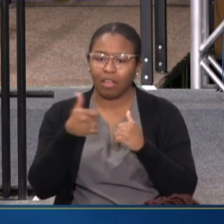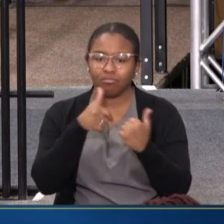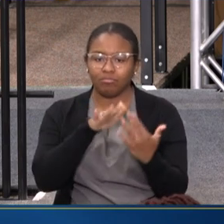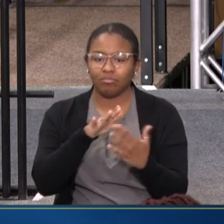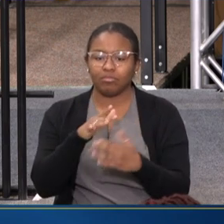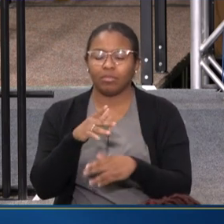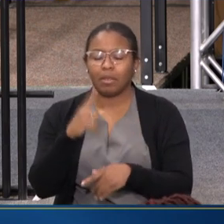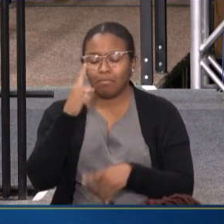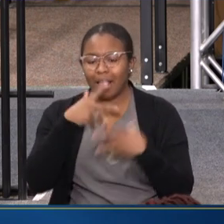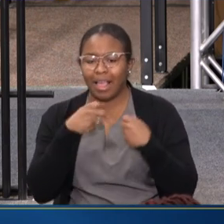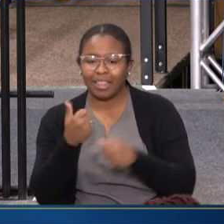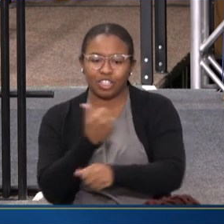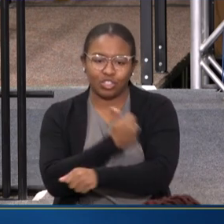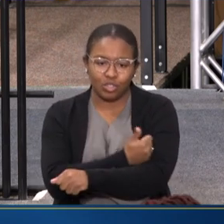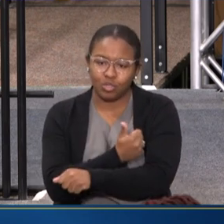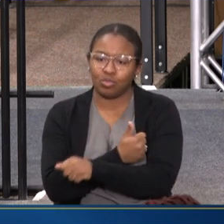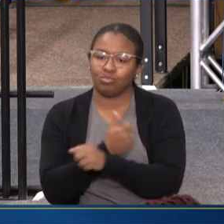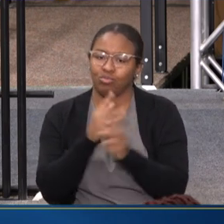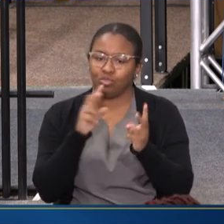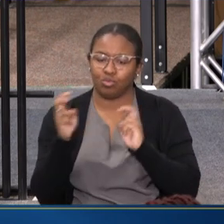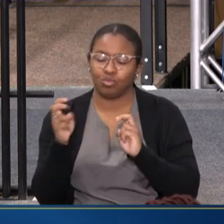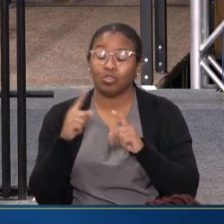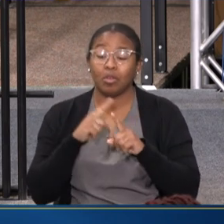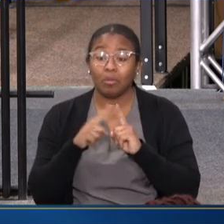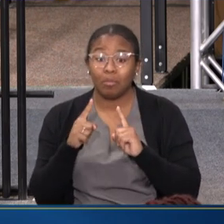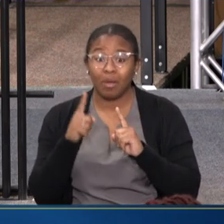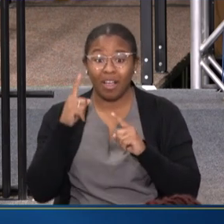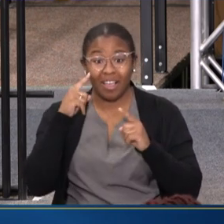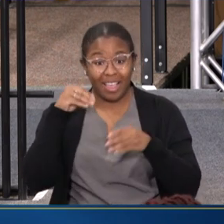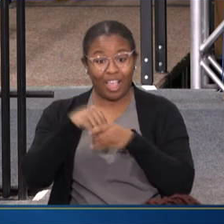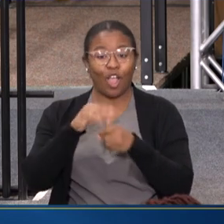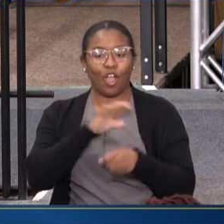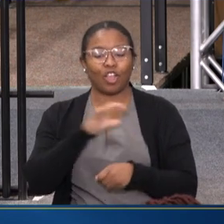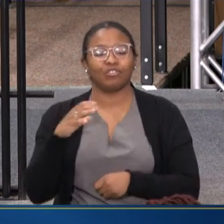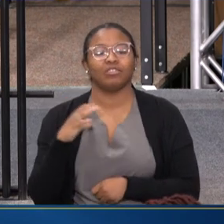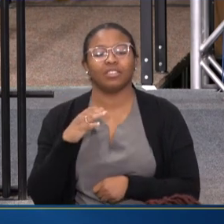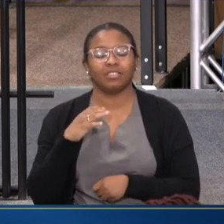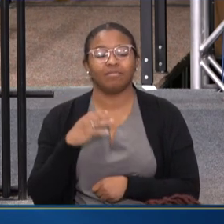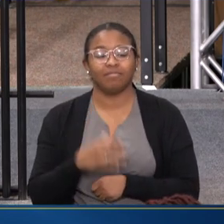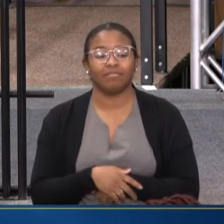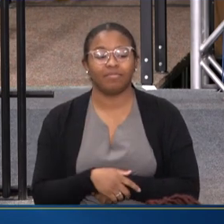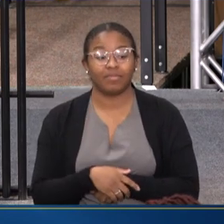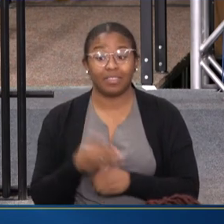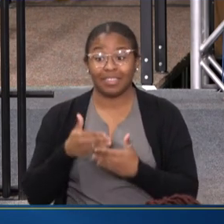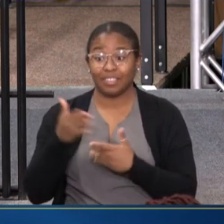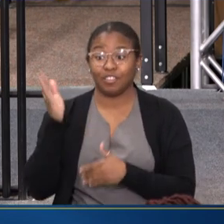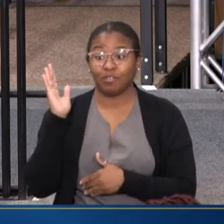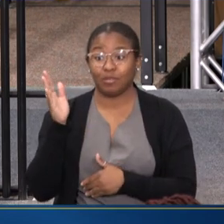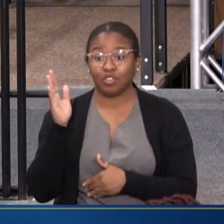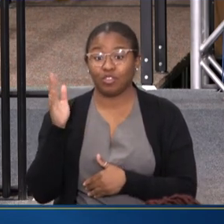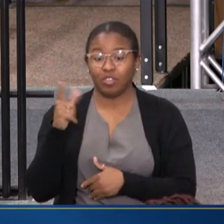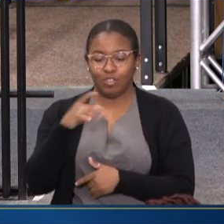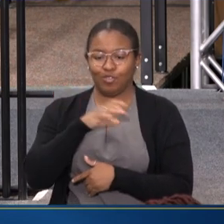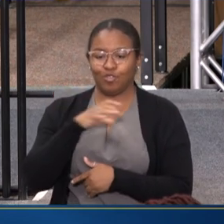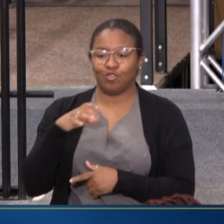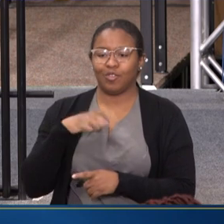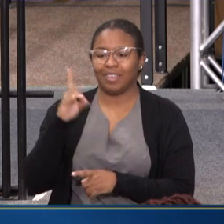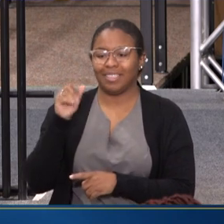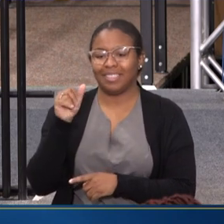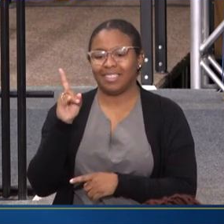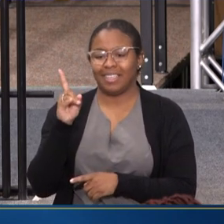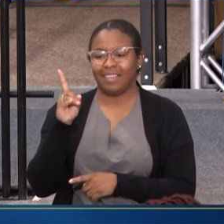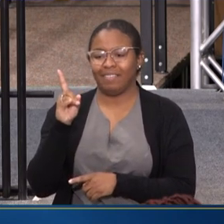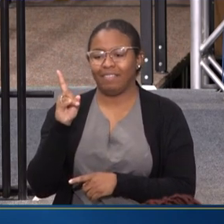HEALTH AND SUBSTANCE USE ISSUES, BUT IN THE HALLS OF CONGRESS. OUR NEXT SPEAKER WILL BE CONGRESSMAN DAVID